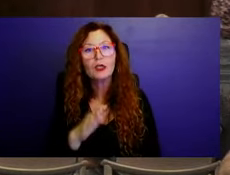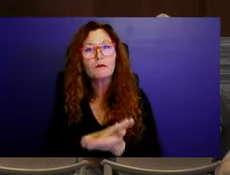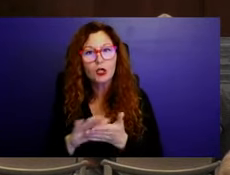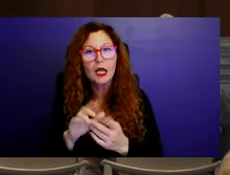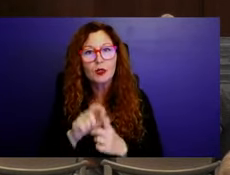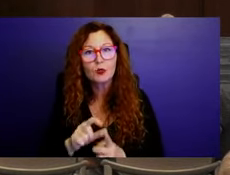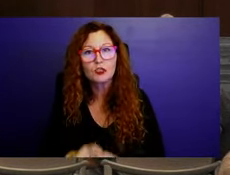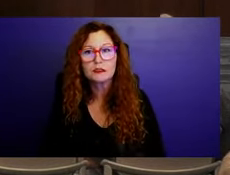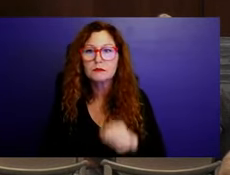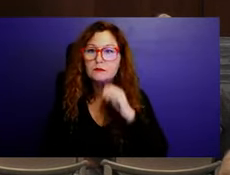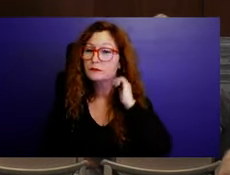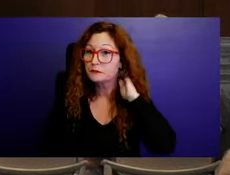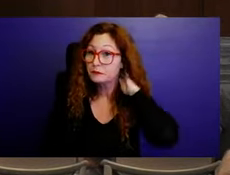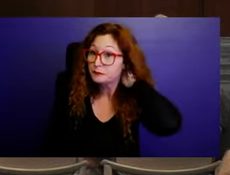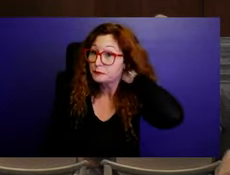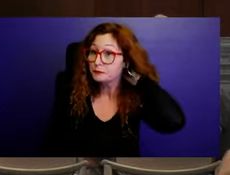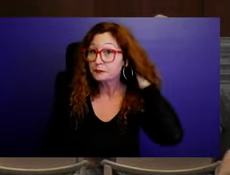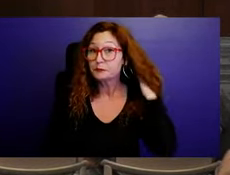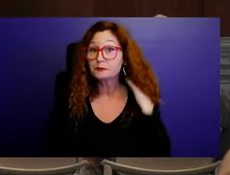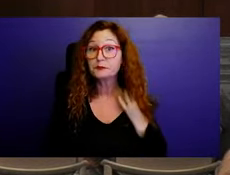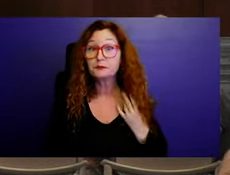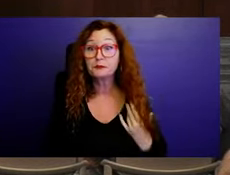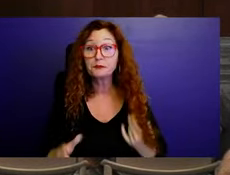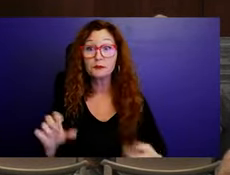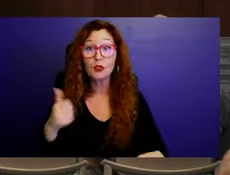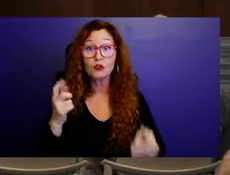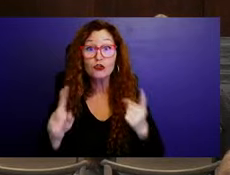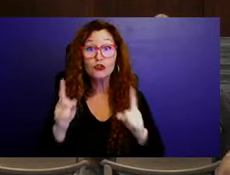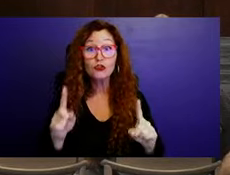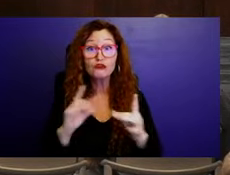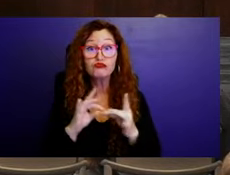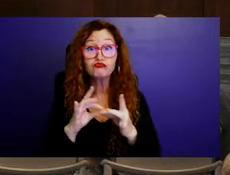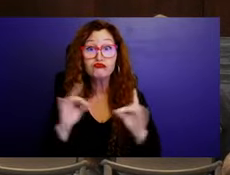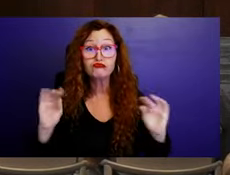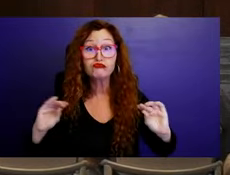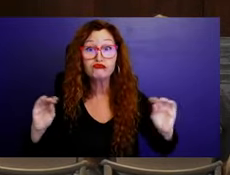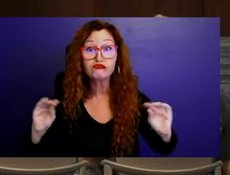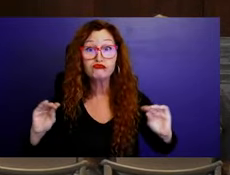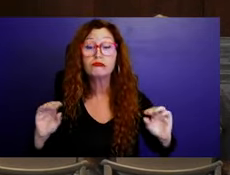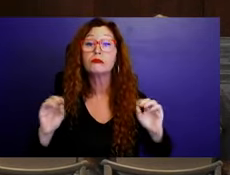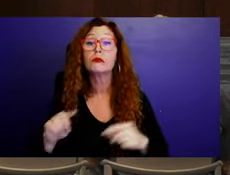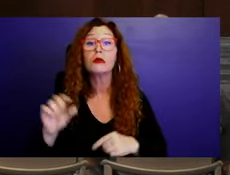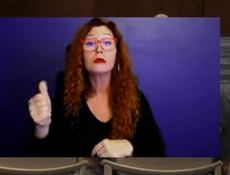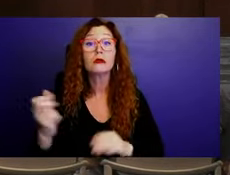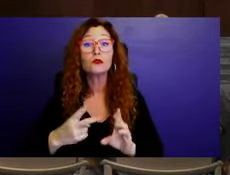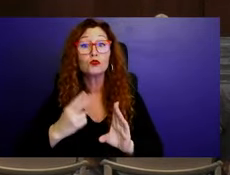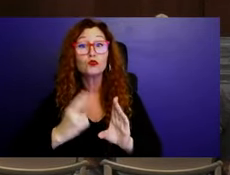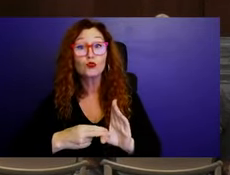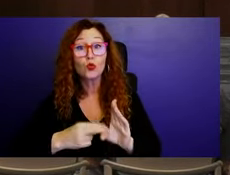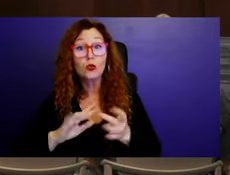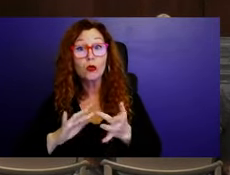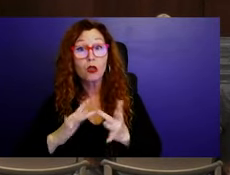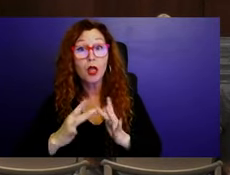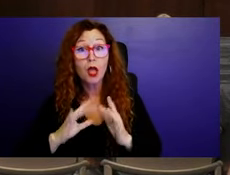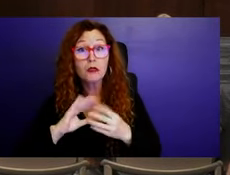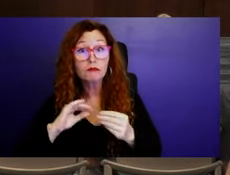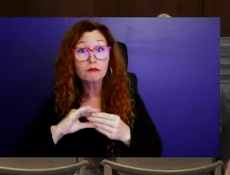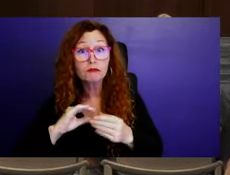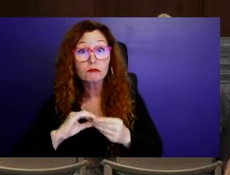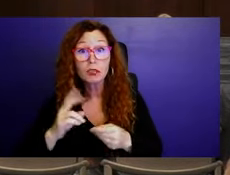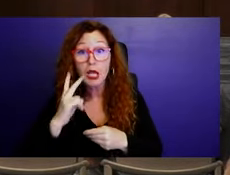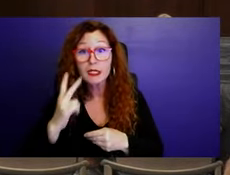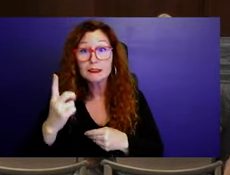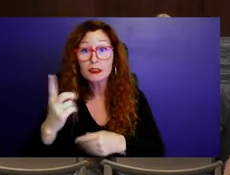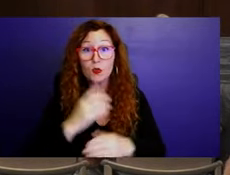All right. I see no one else in the room. Aiti, let's go to those online. Do we have anybody? I see a wave. Is that a